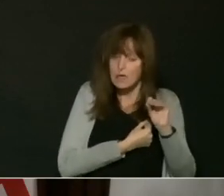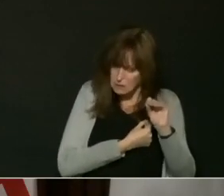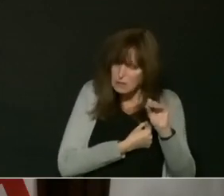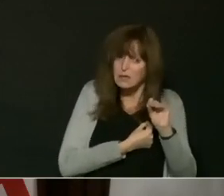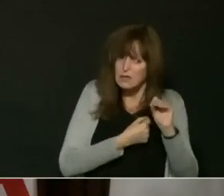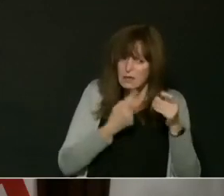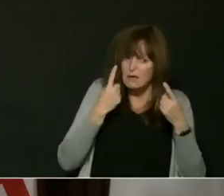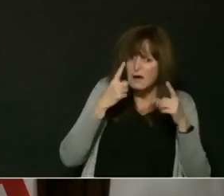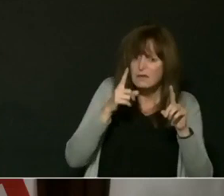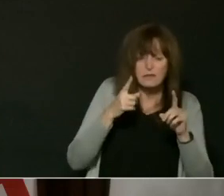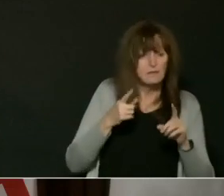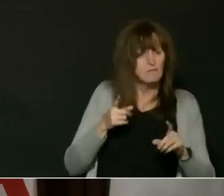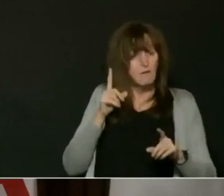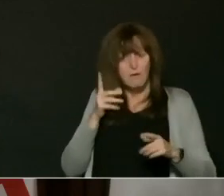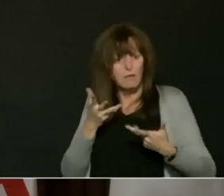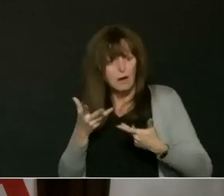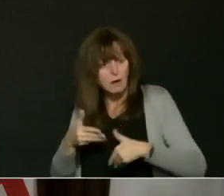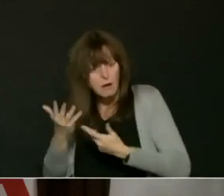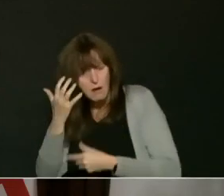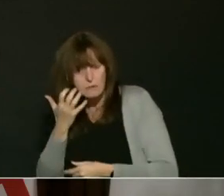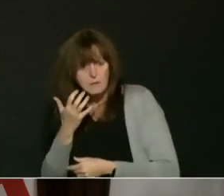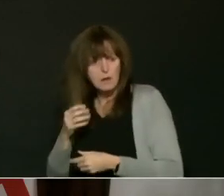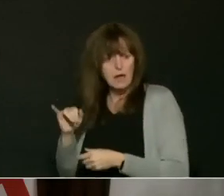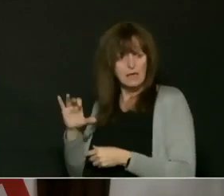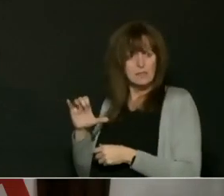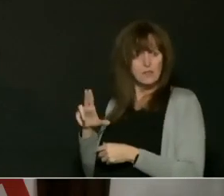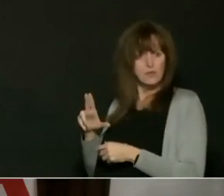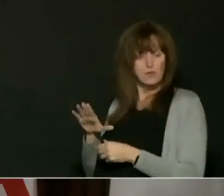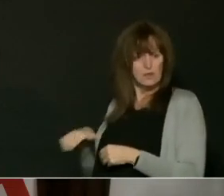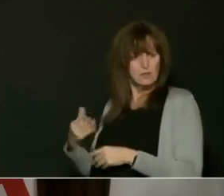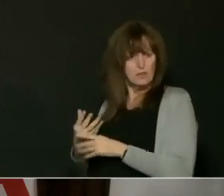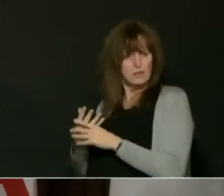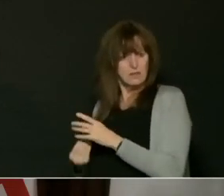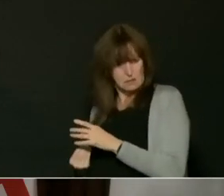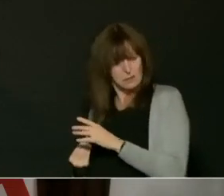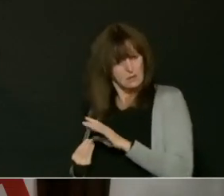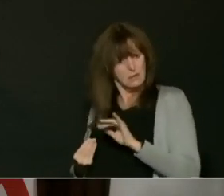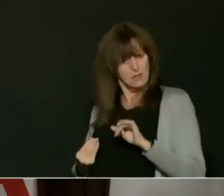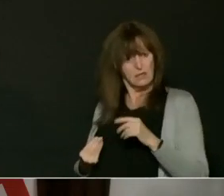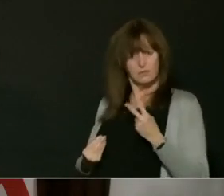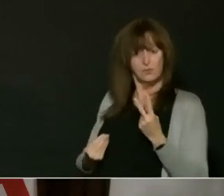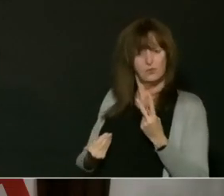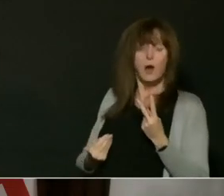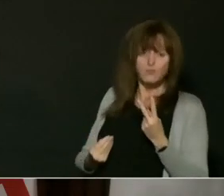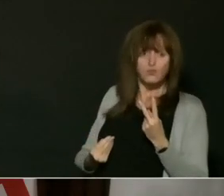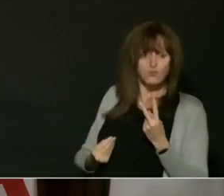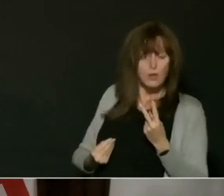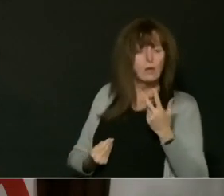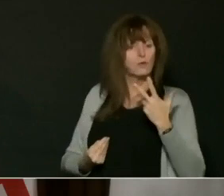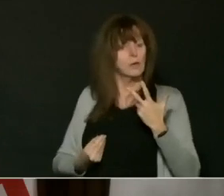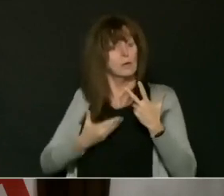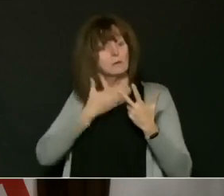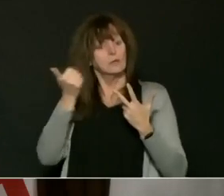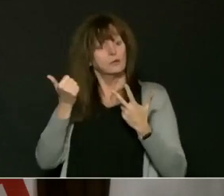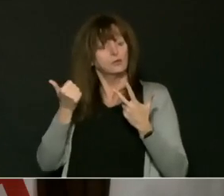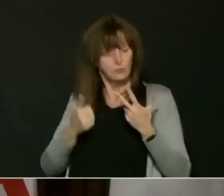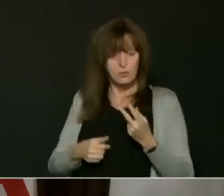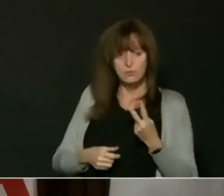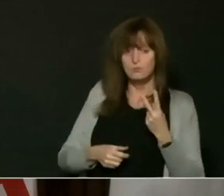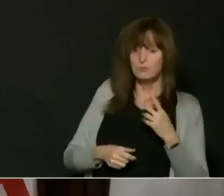death. Two doses is still excellent, but three doses are better. Two doses is around 80% effective against severe outcomes,